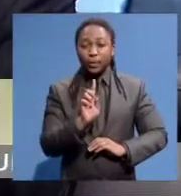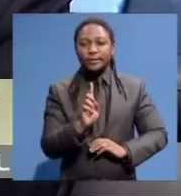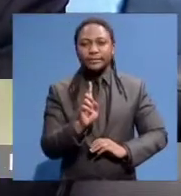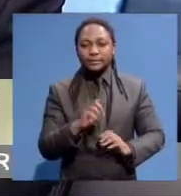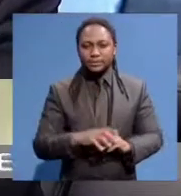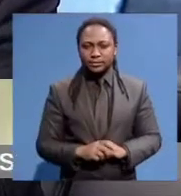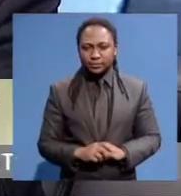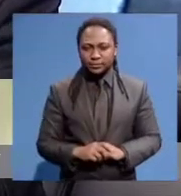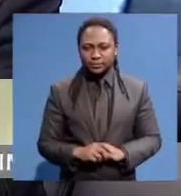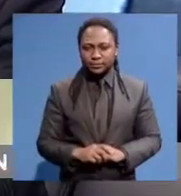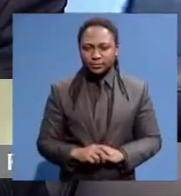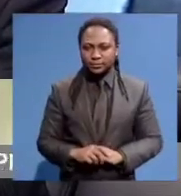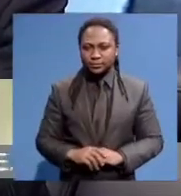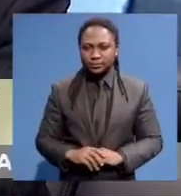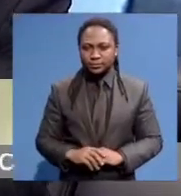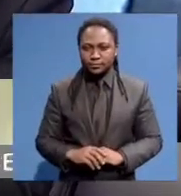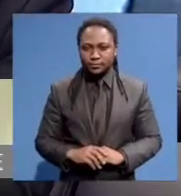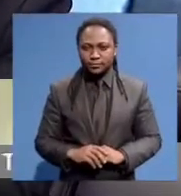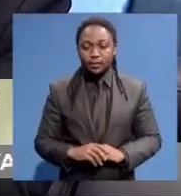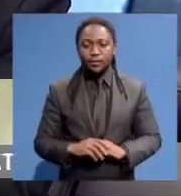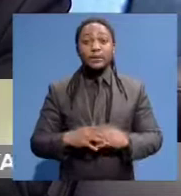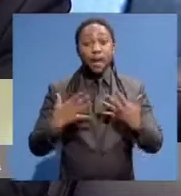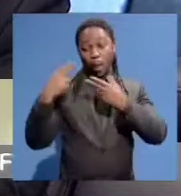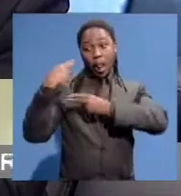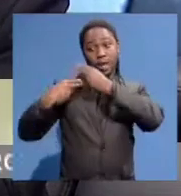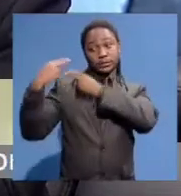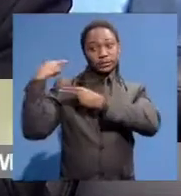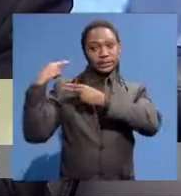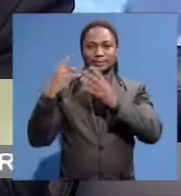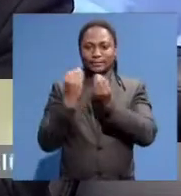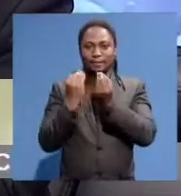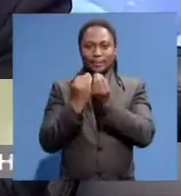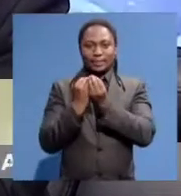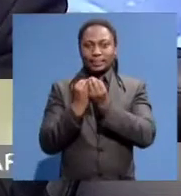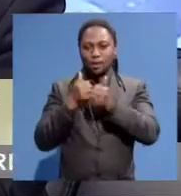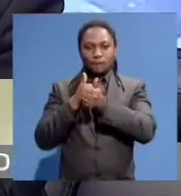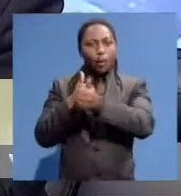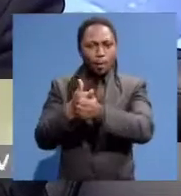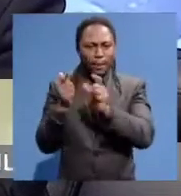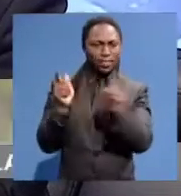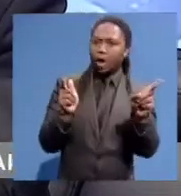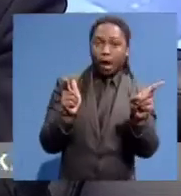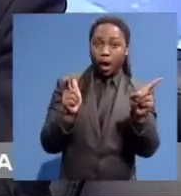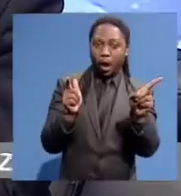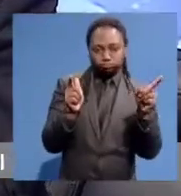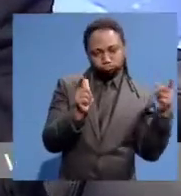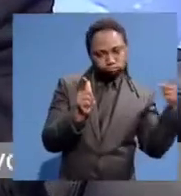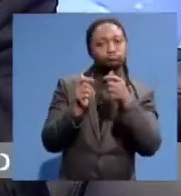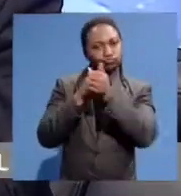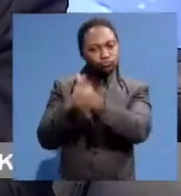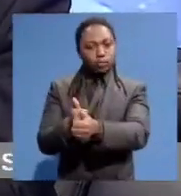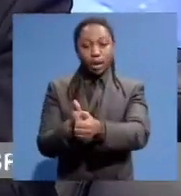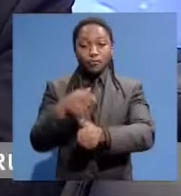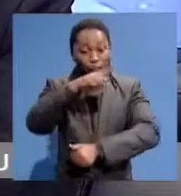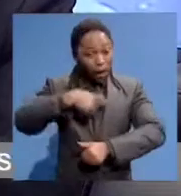And dare we betray that legacy? Because now the responsibility lies with all of us.